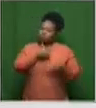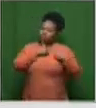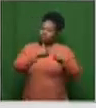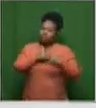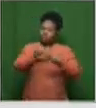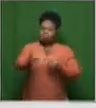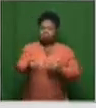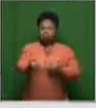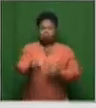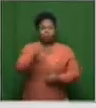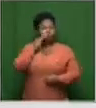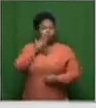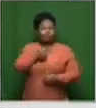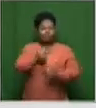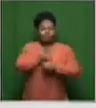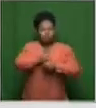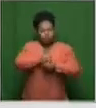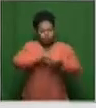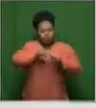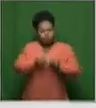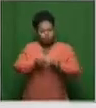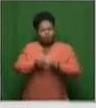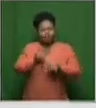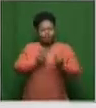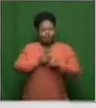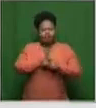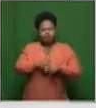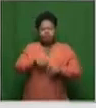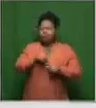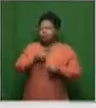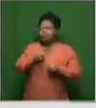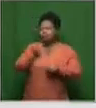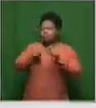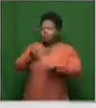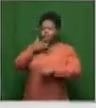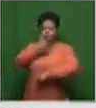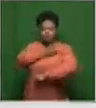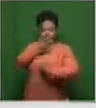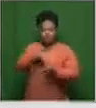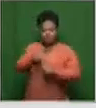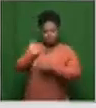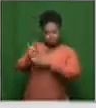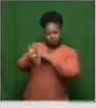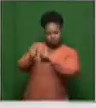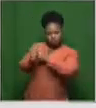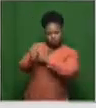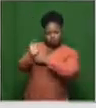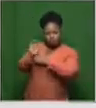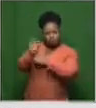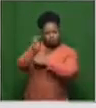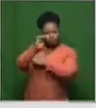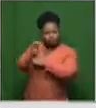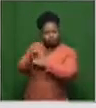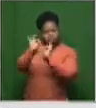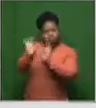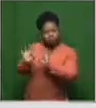period of time after the trial. So they'll keep following up the participants. Once we get a licensed vaccine, once we get a